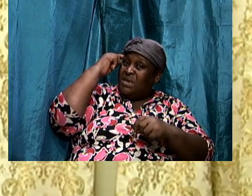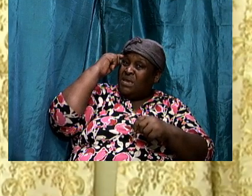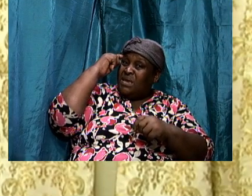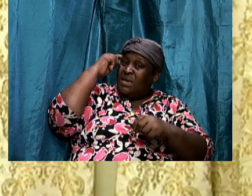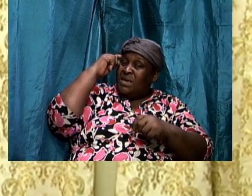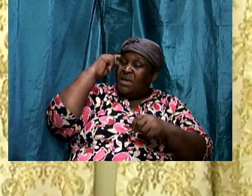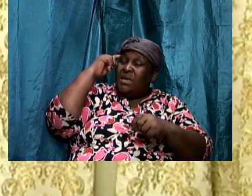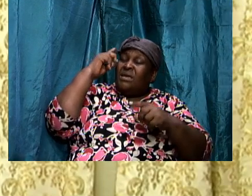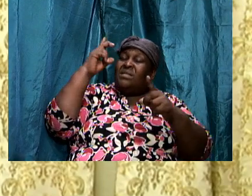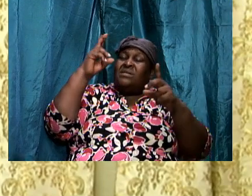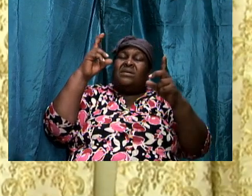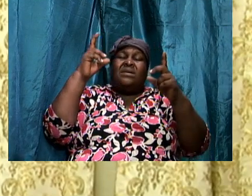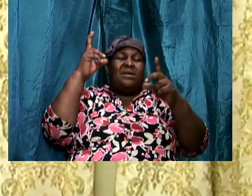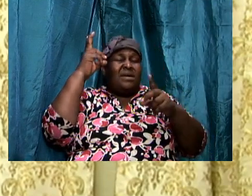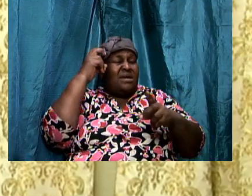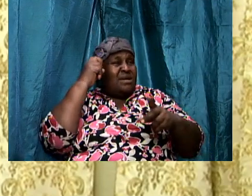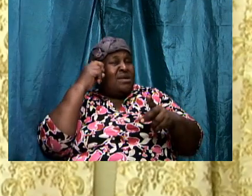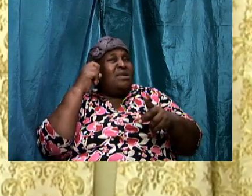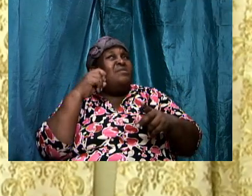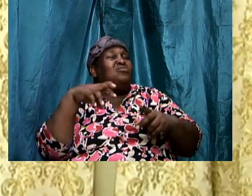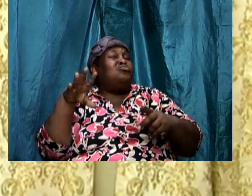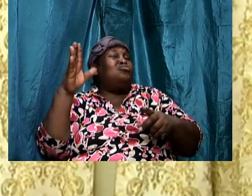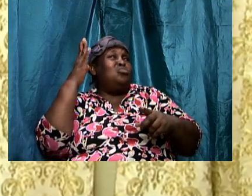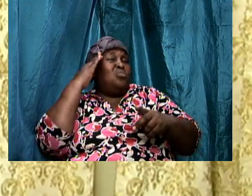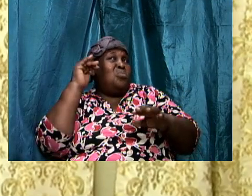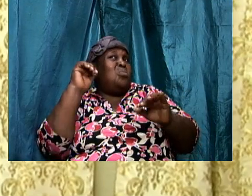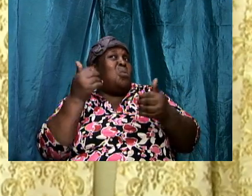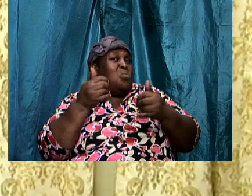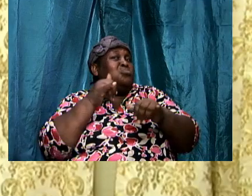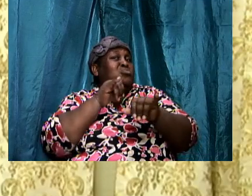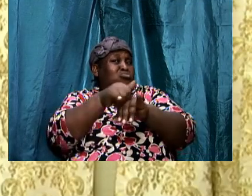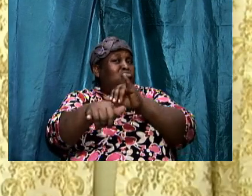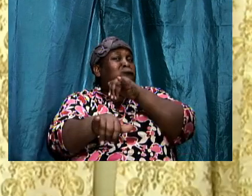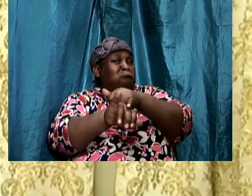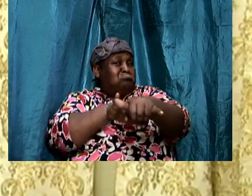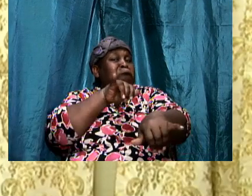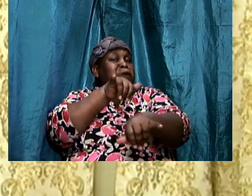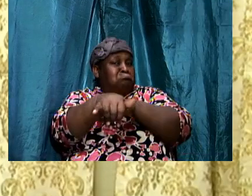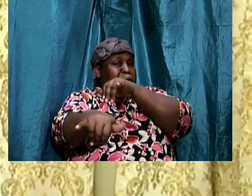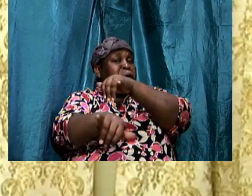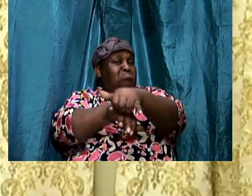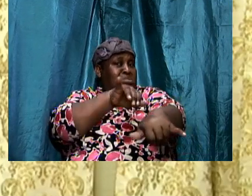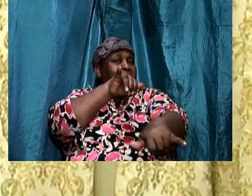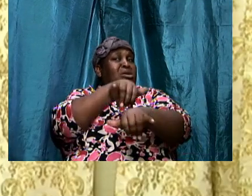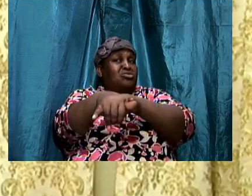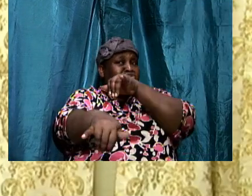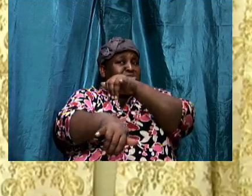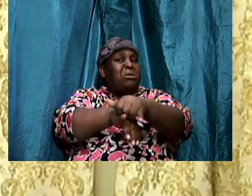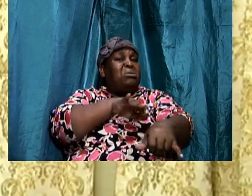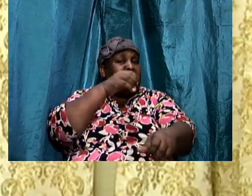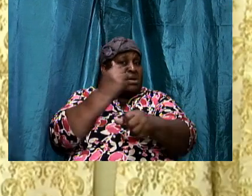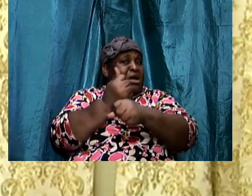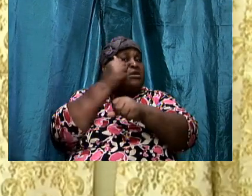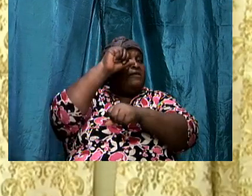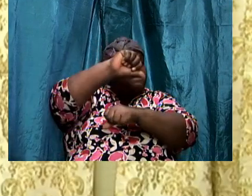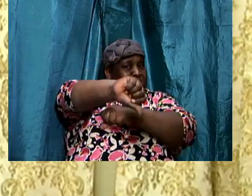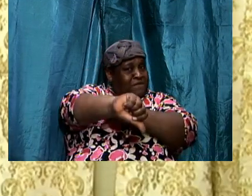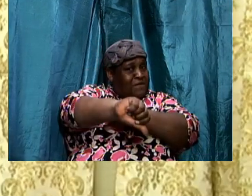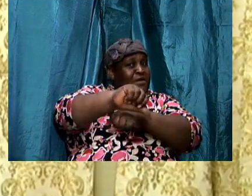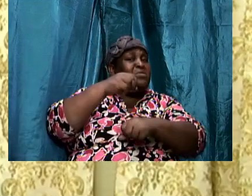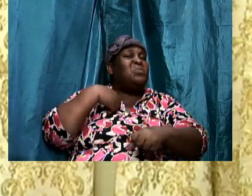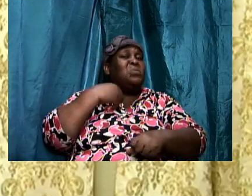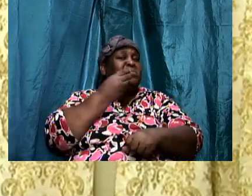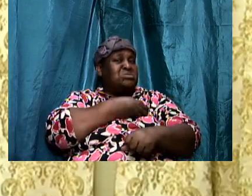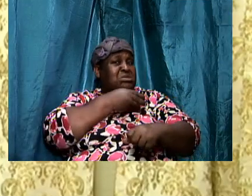weapons and wheel it against us to defeat us to pull us down